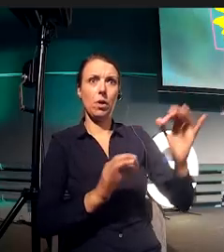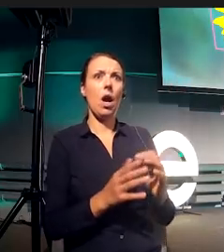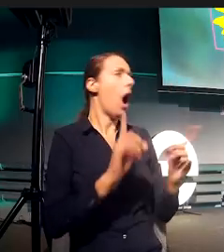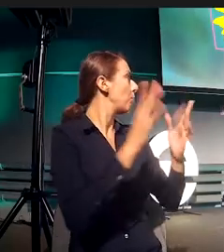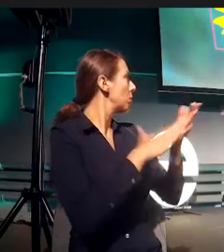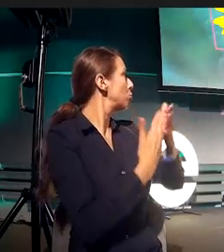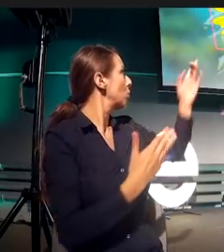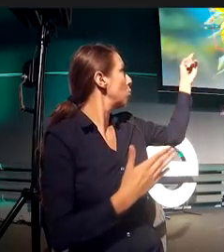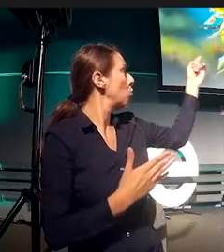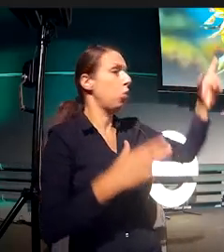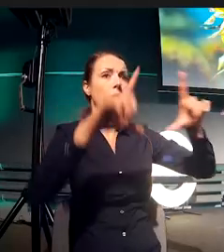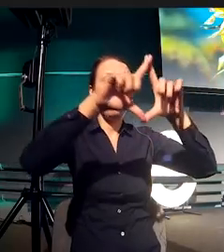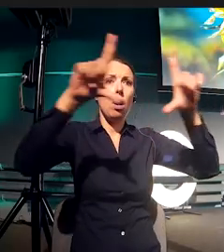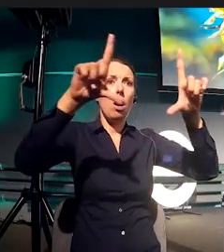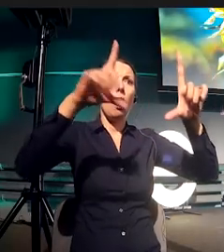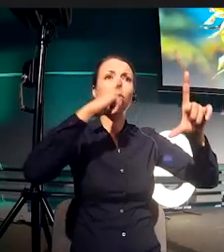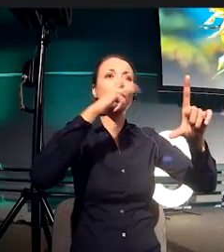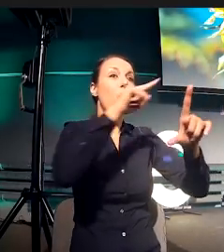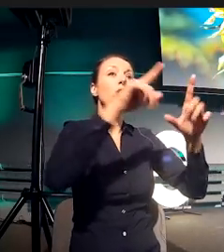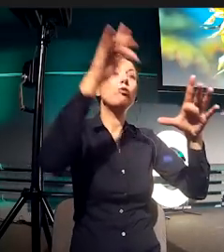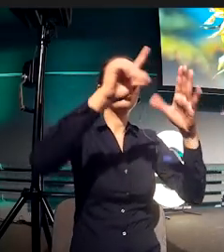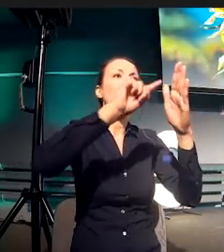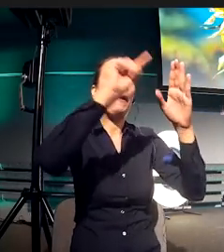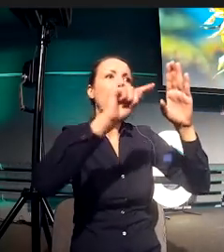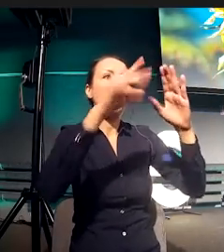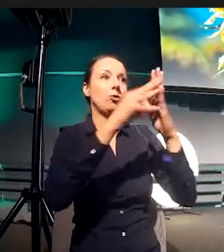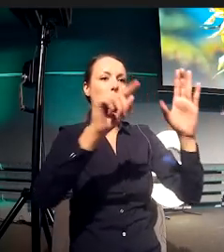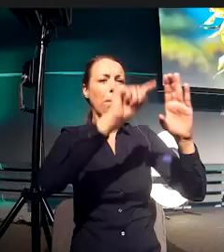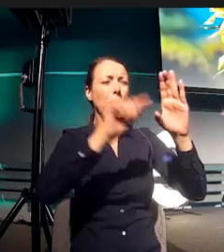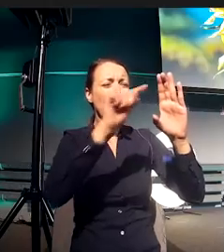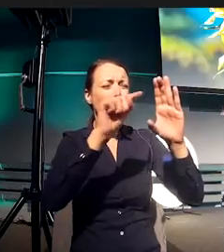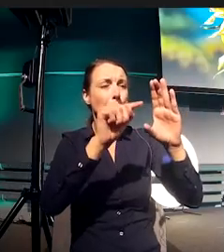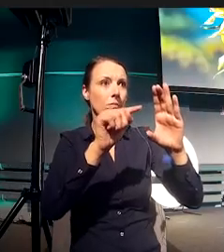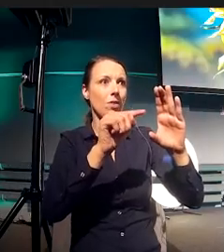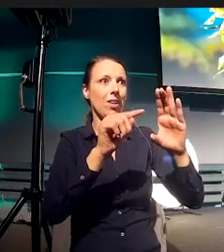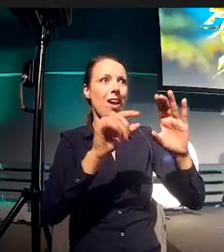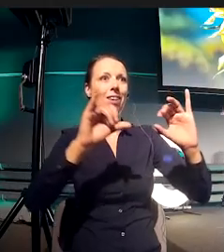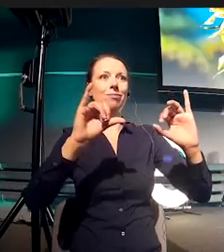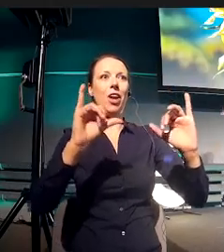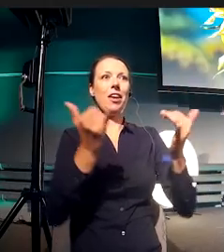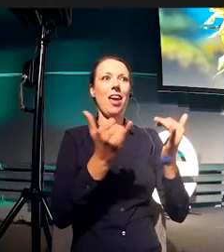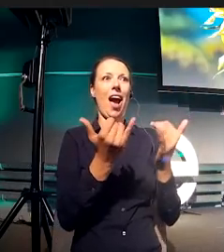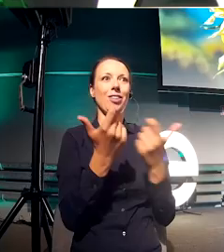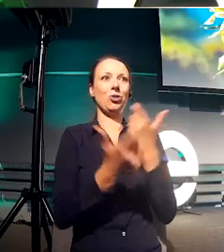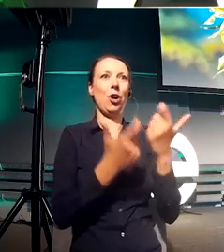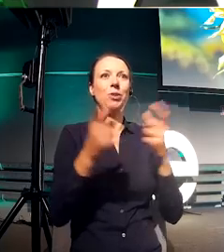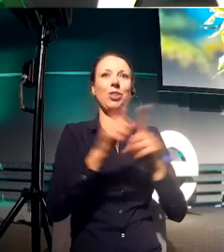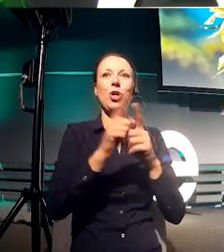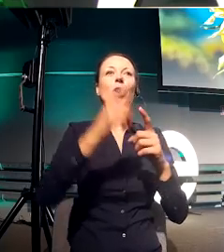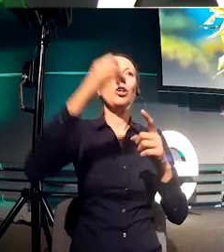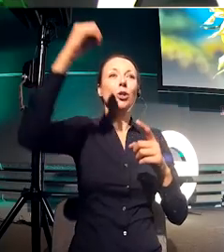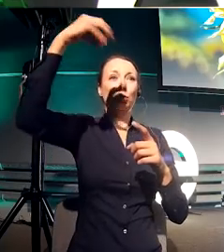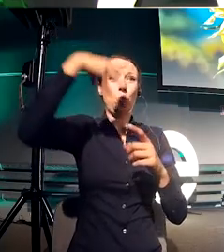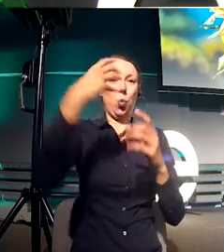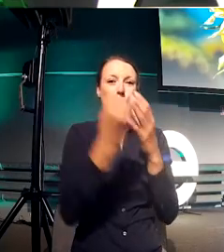And the reason for this is the sunflower needs to maximize the amount of seeds that it can produce as